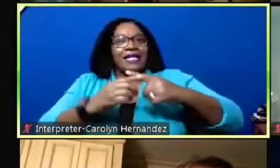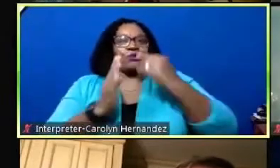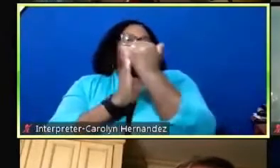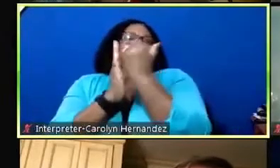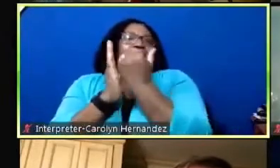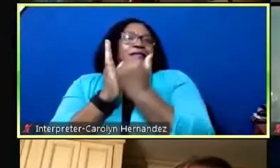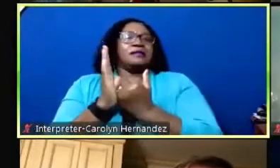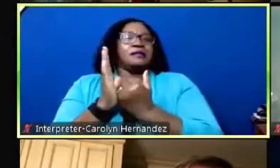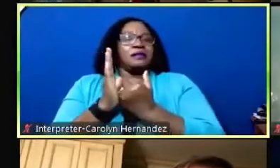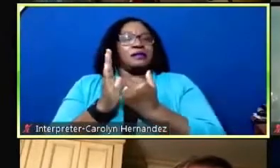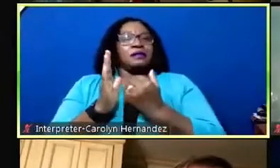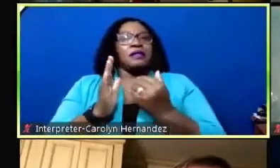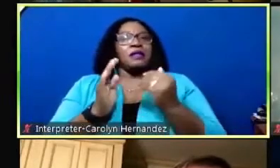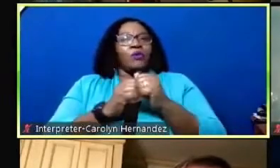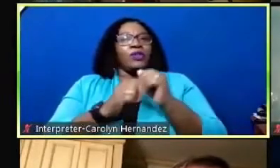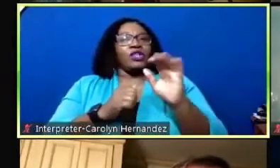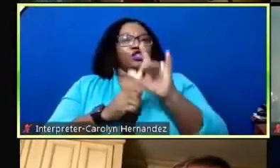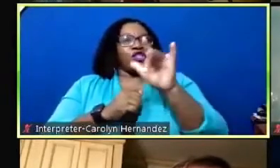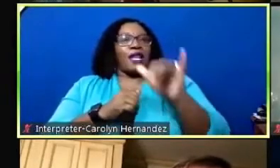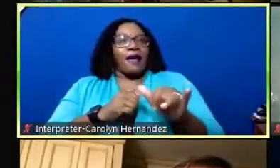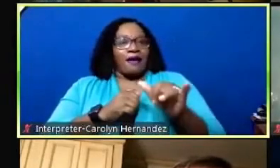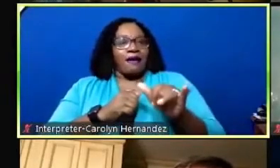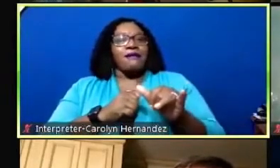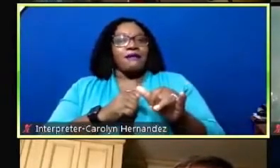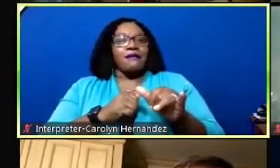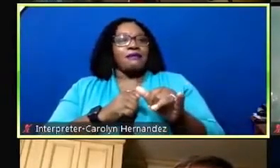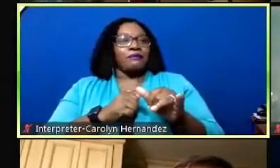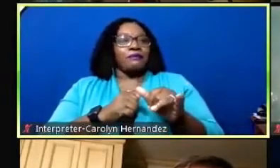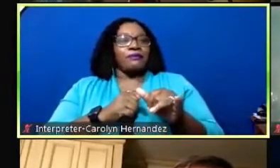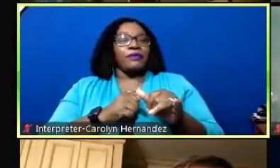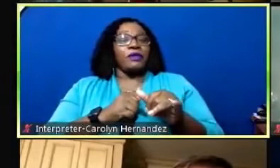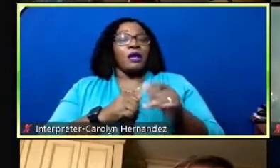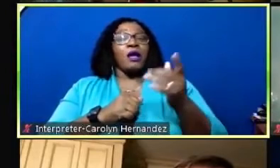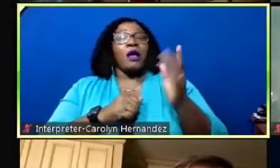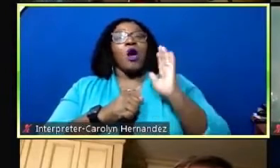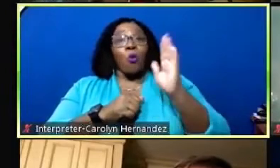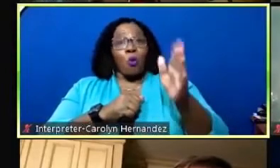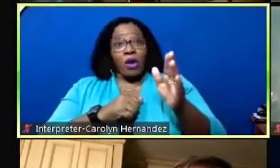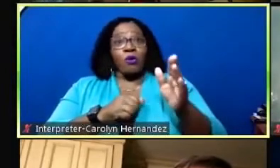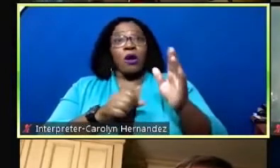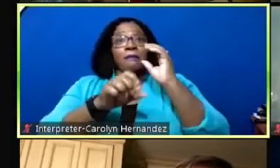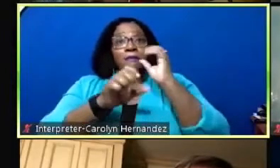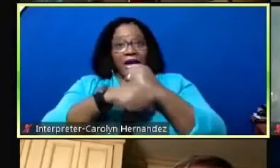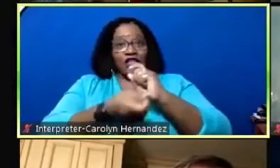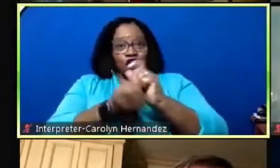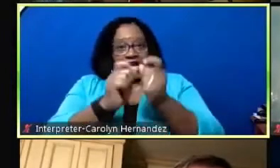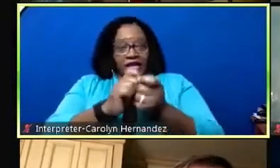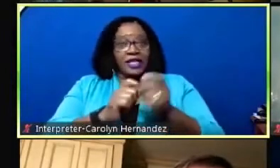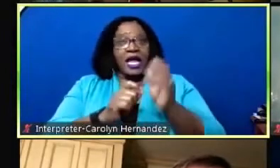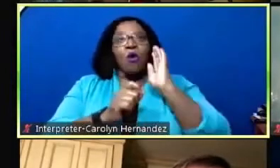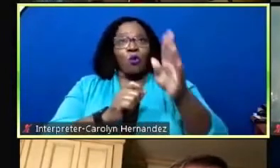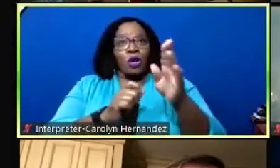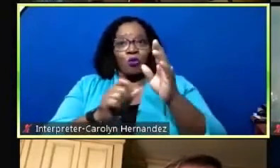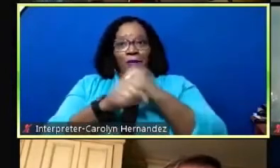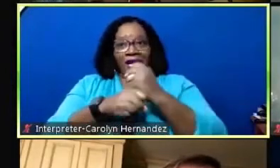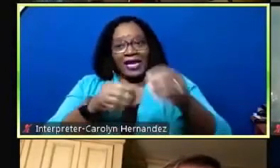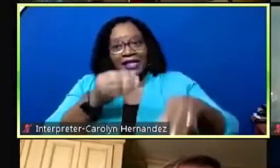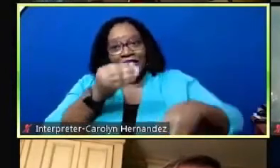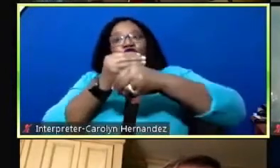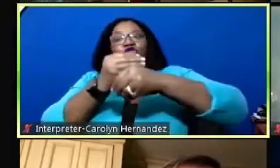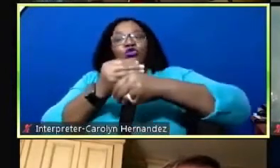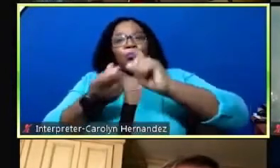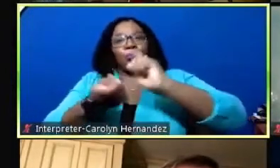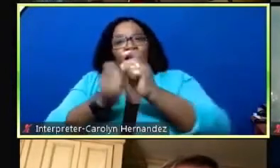um with july so we are going to make changes and we will make additional changes